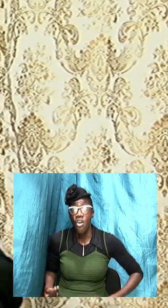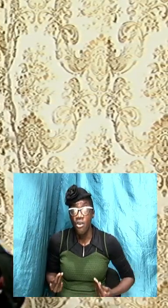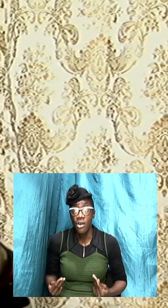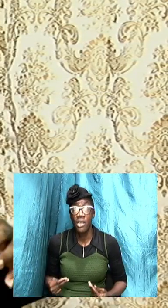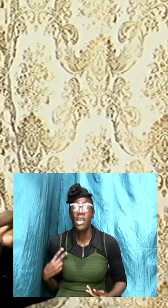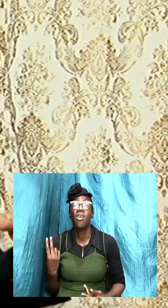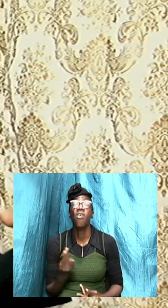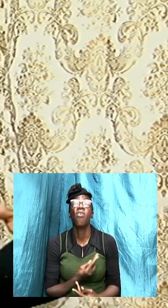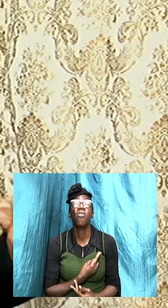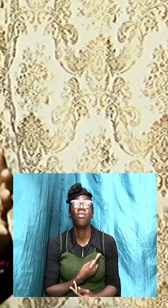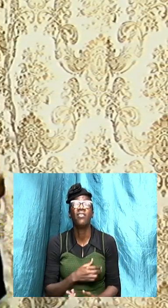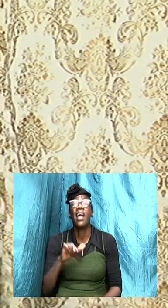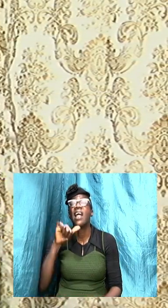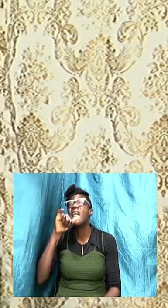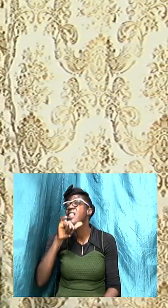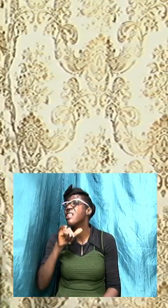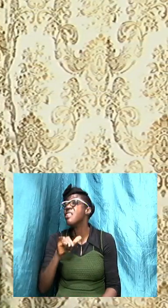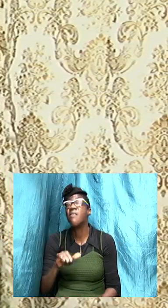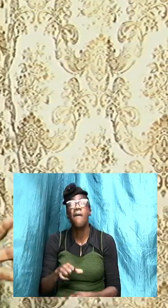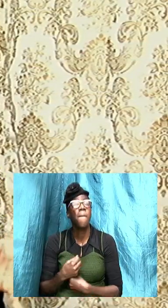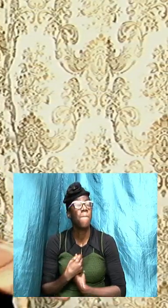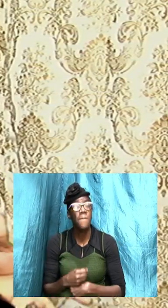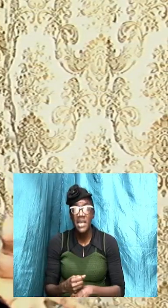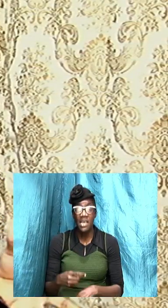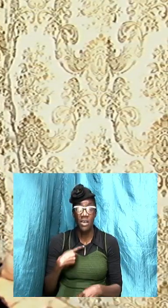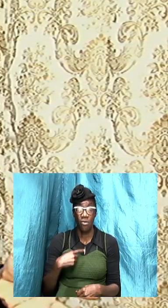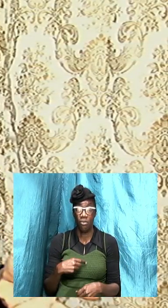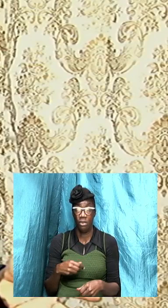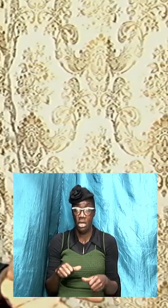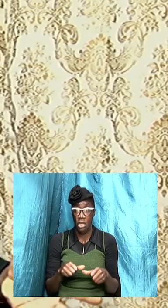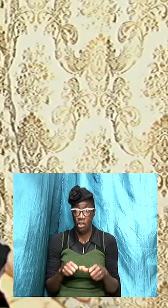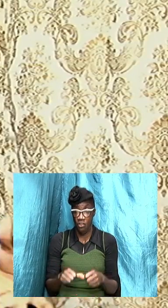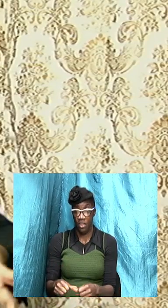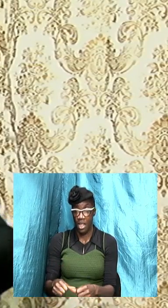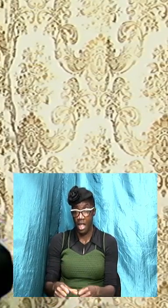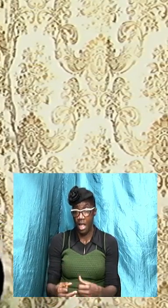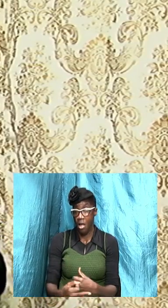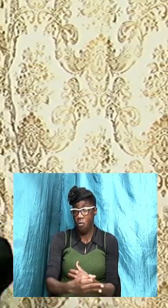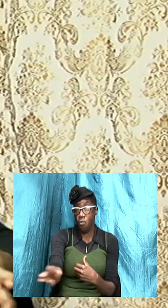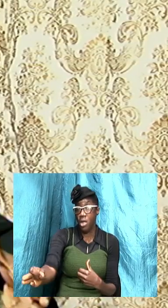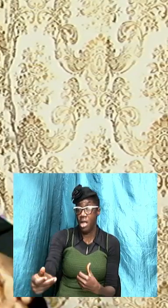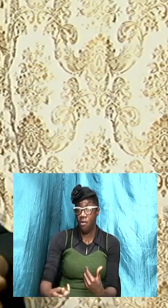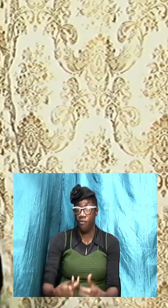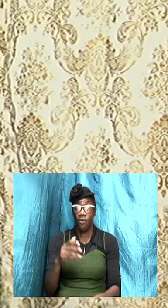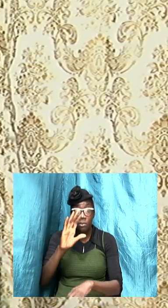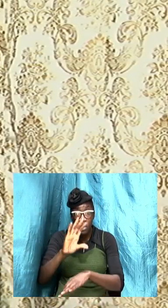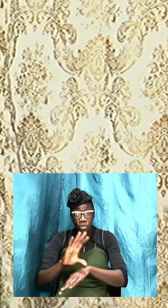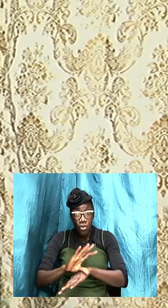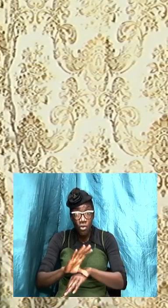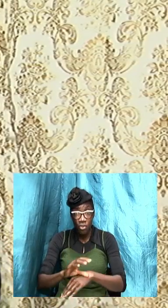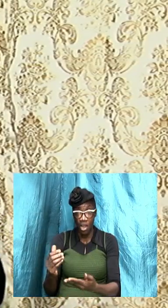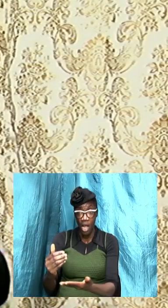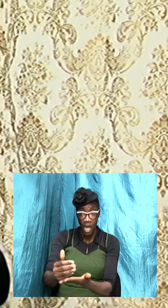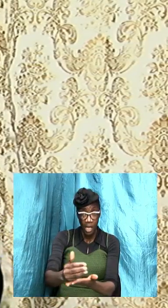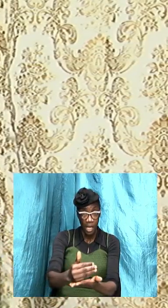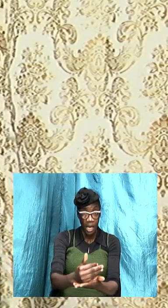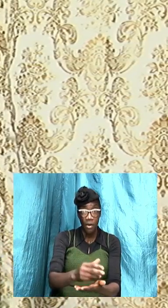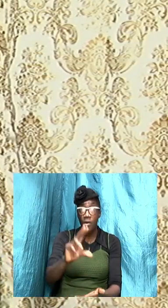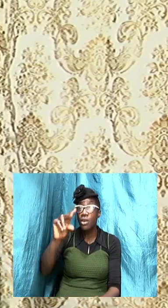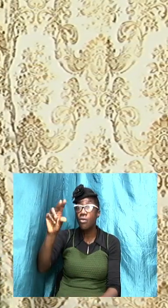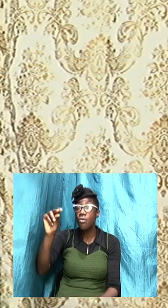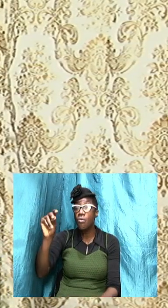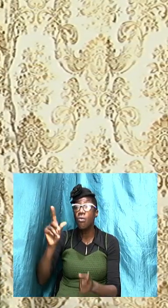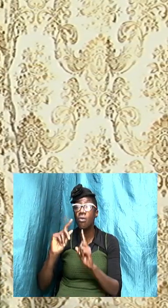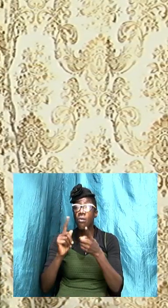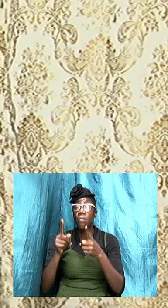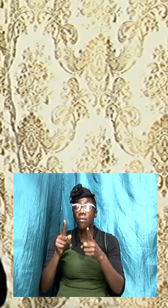it is that it is causing us to stay away from the church and stay away from gathering and we mentioned